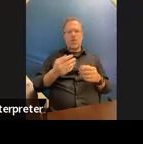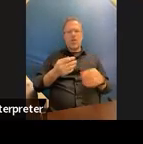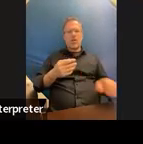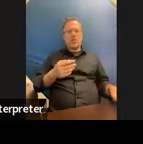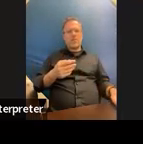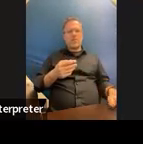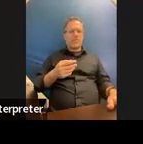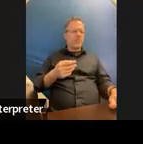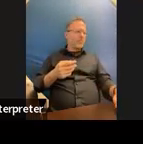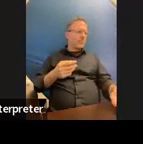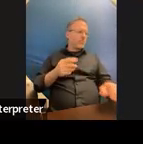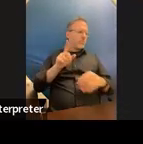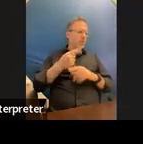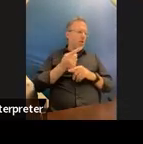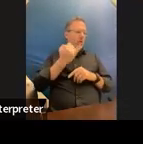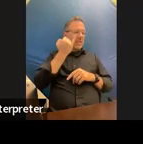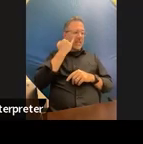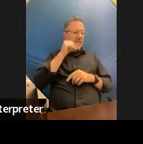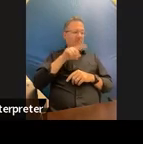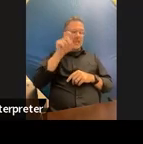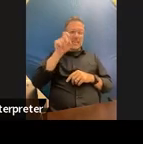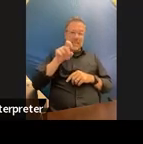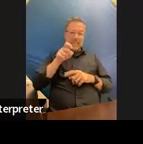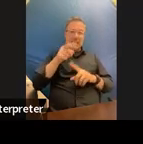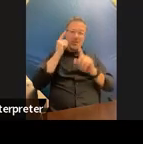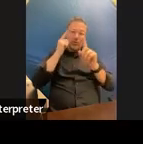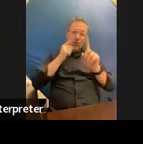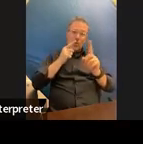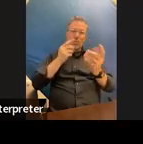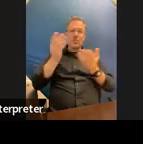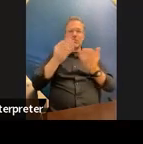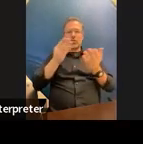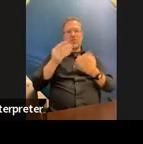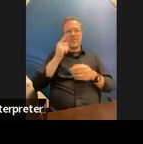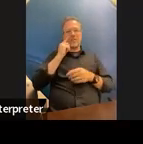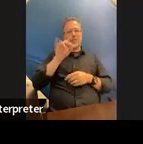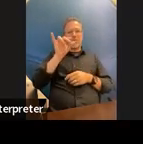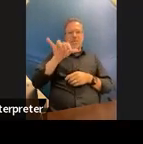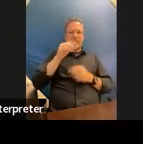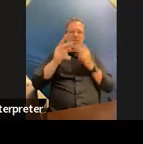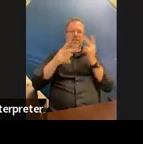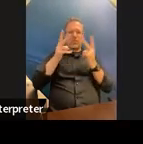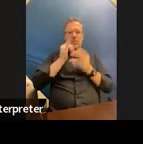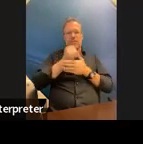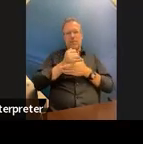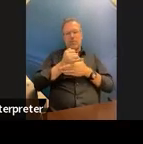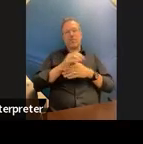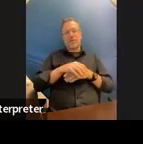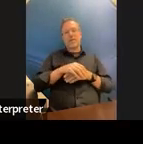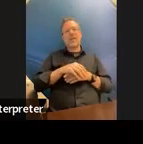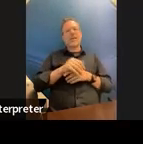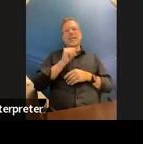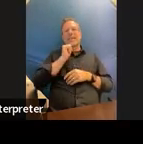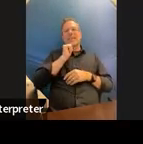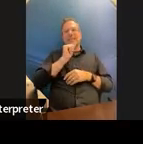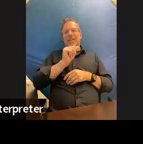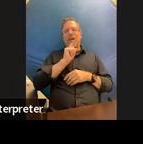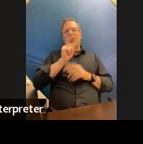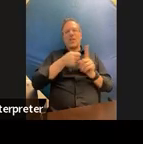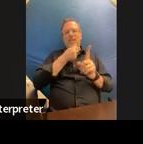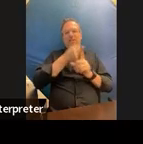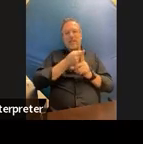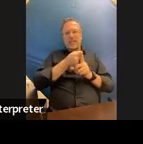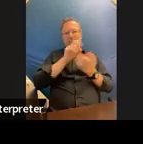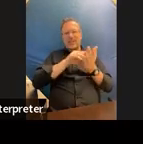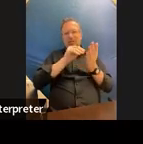those goals and services for that visual impairment it's it's not affecting that student as much